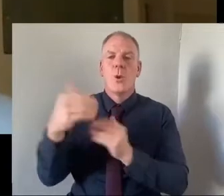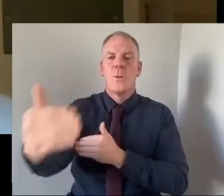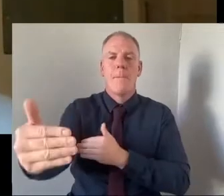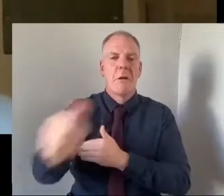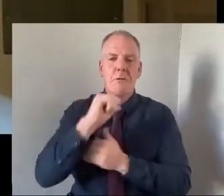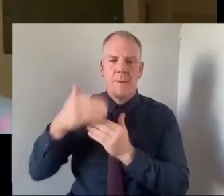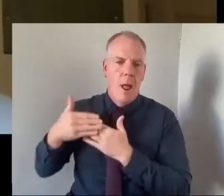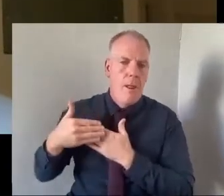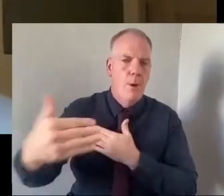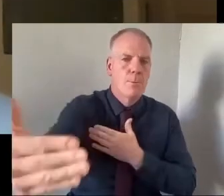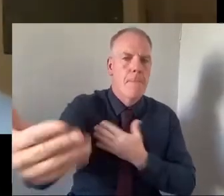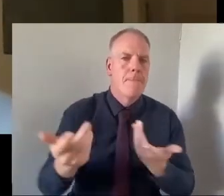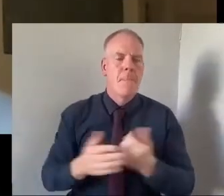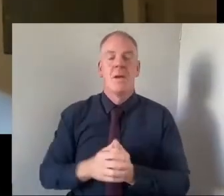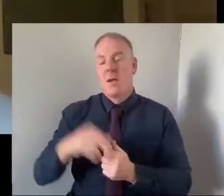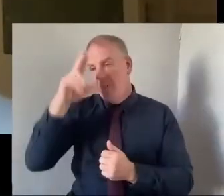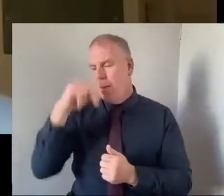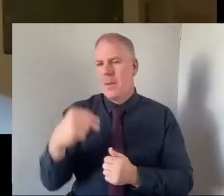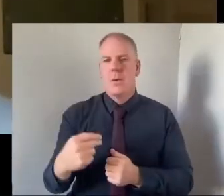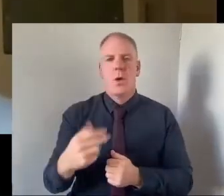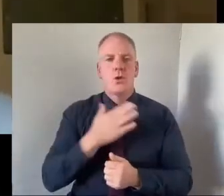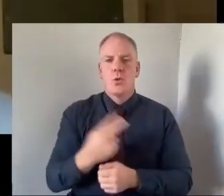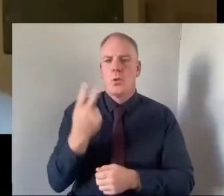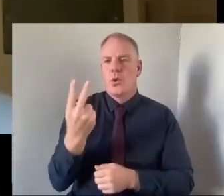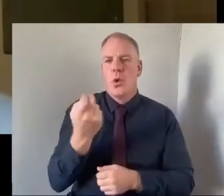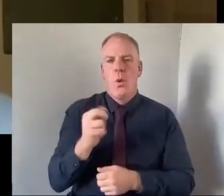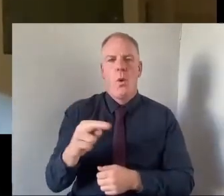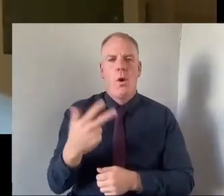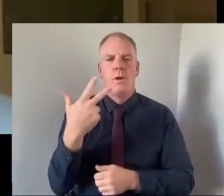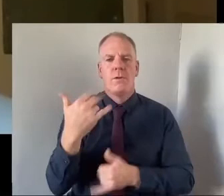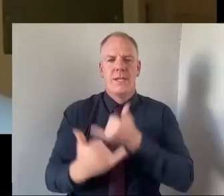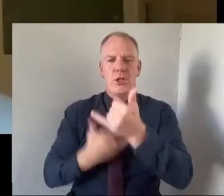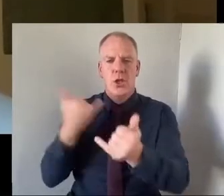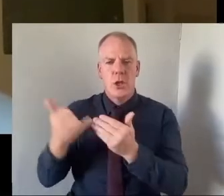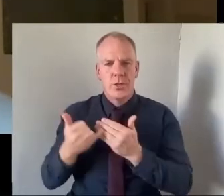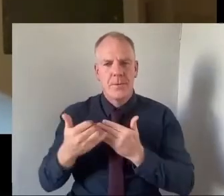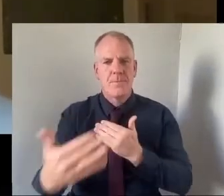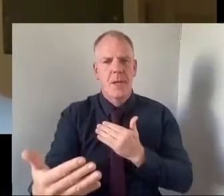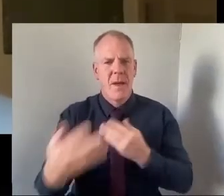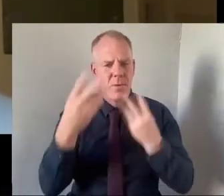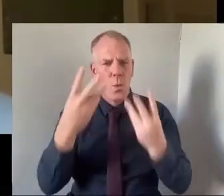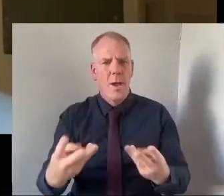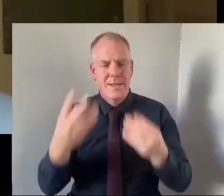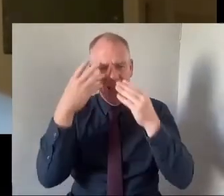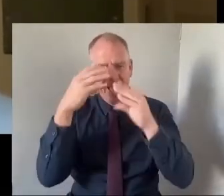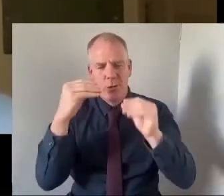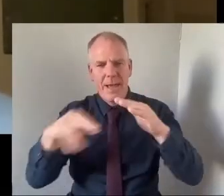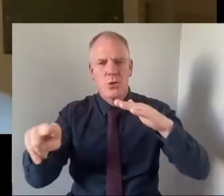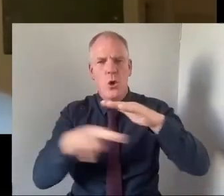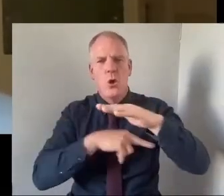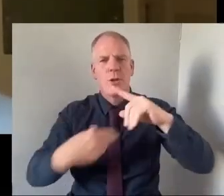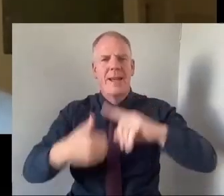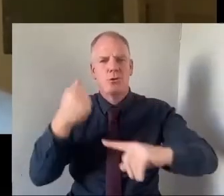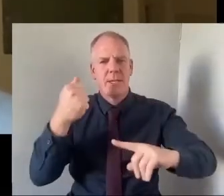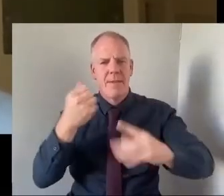so say for example for two or three years and when you're trying to look at educational underachievement or address the the root